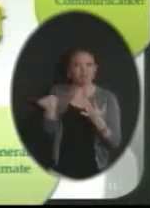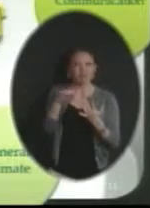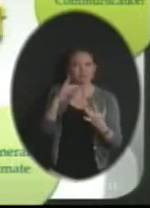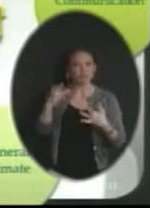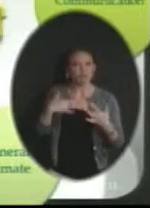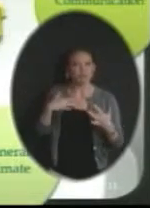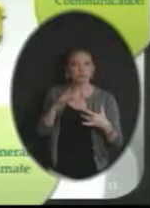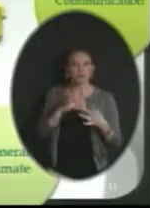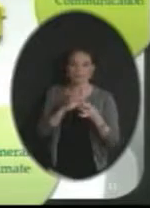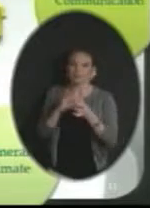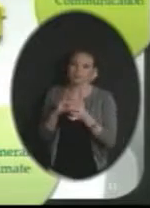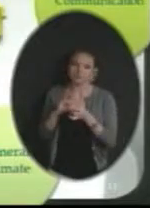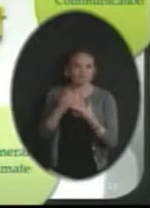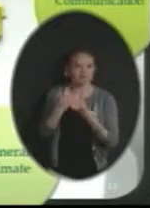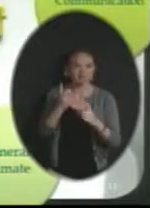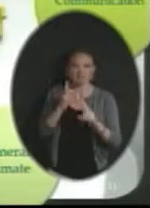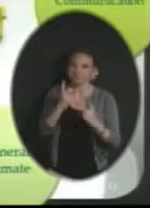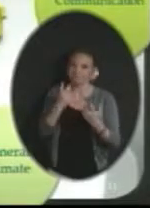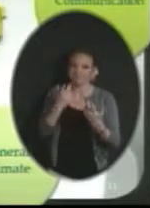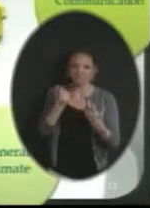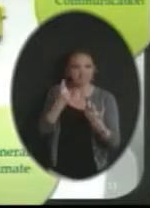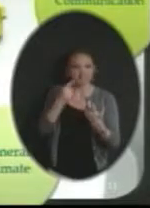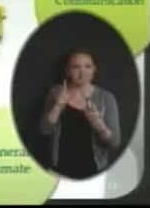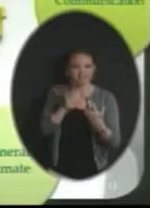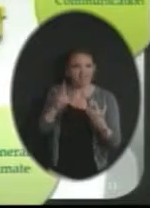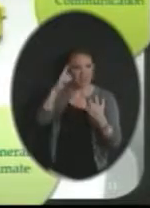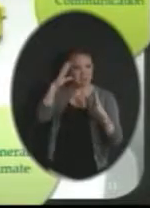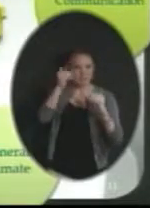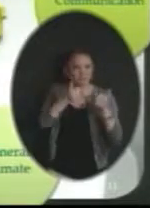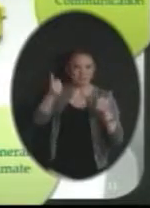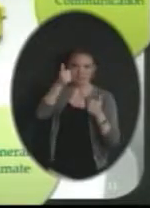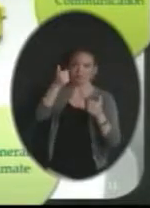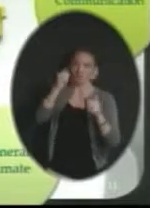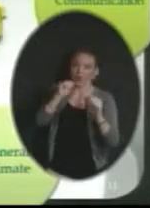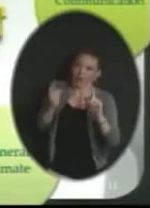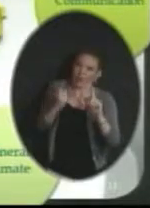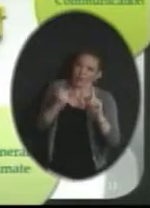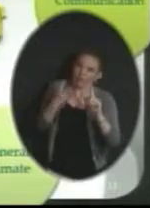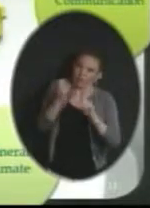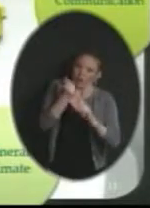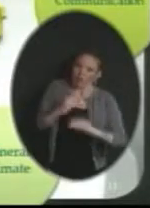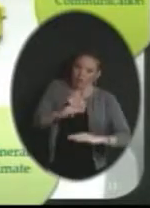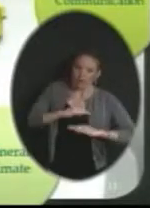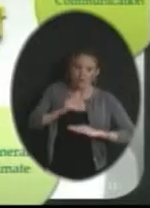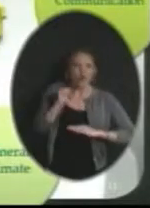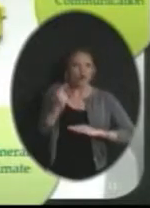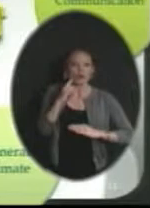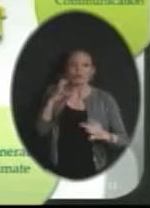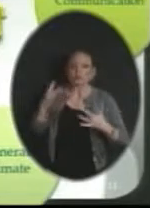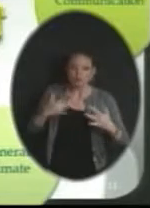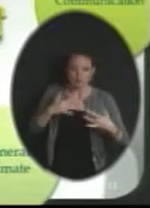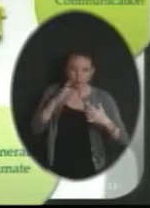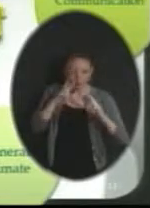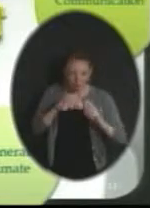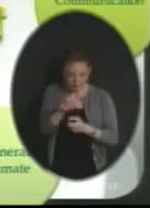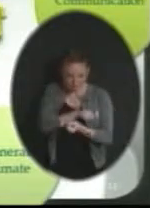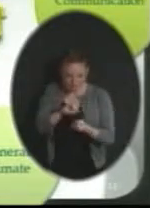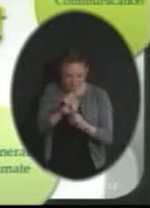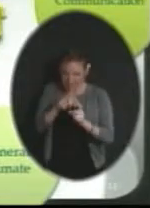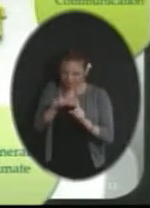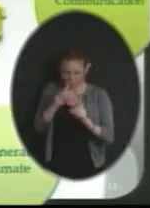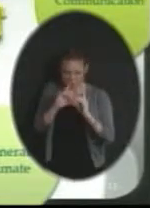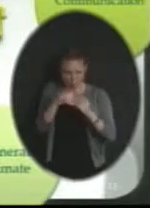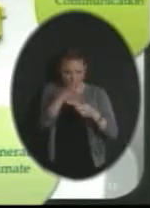about the difficulty of the expectations. So all of those concerns have been analyzed specifically by different